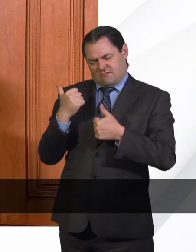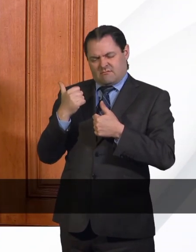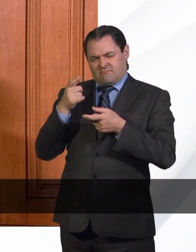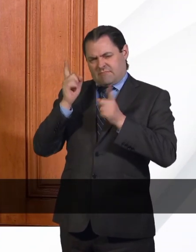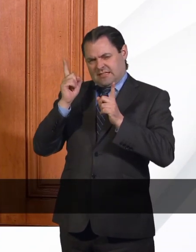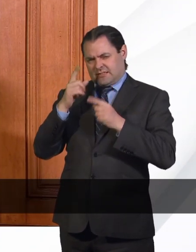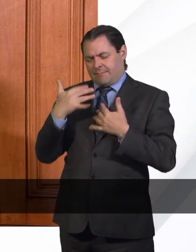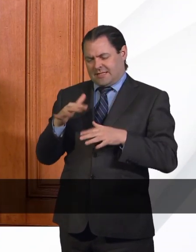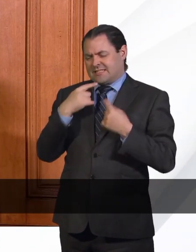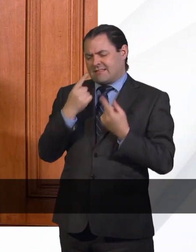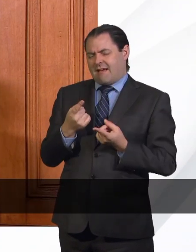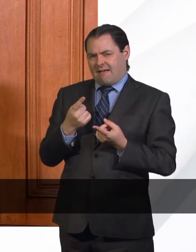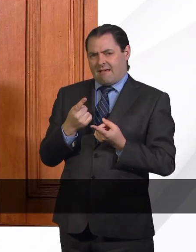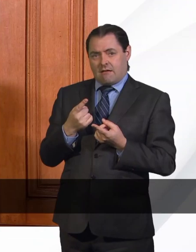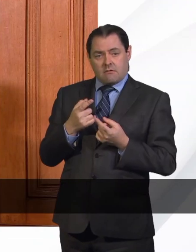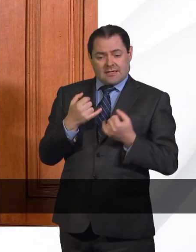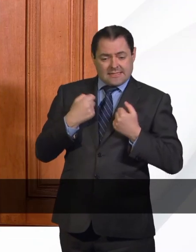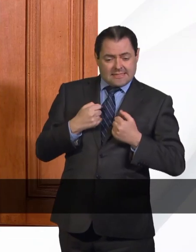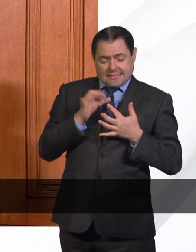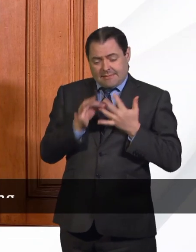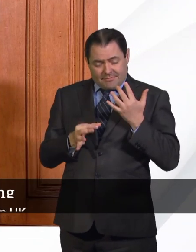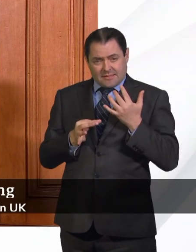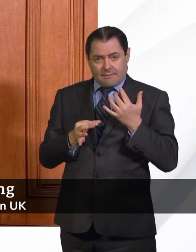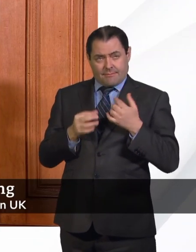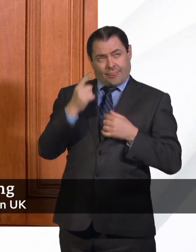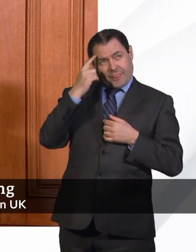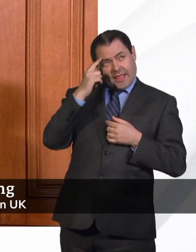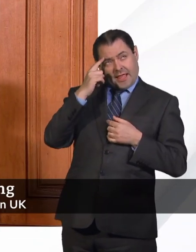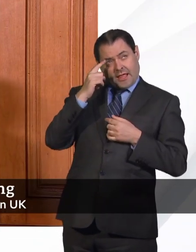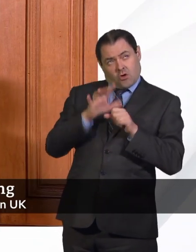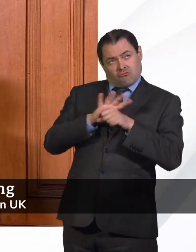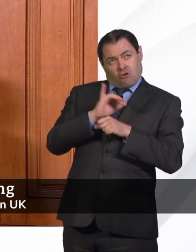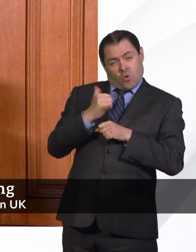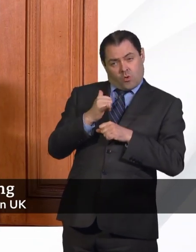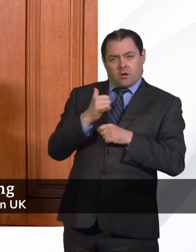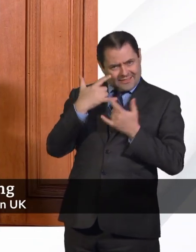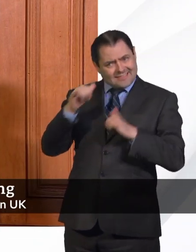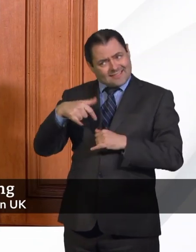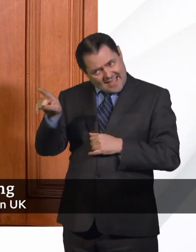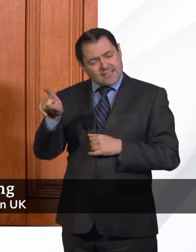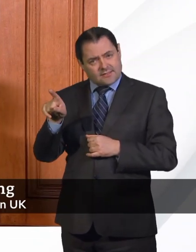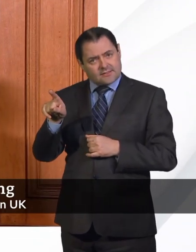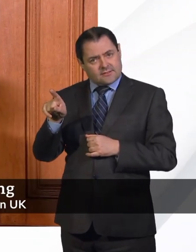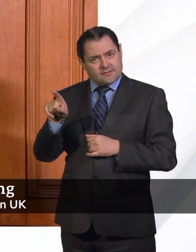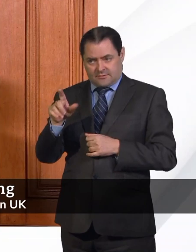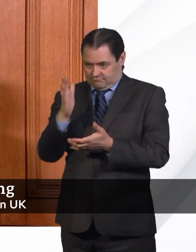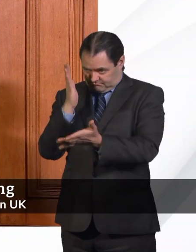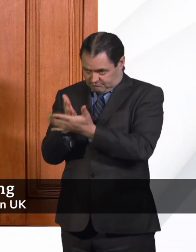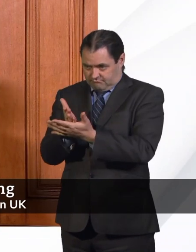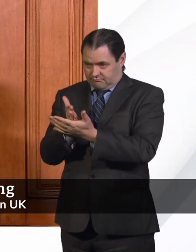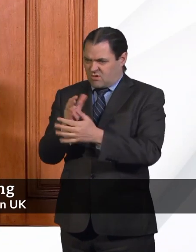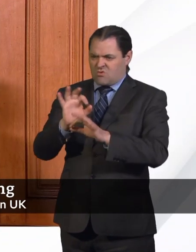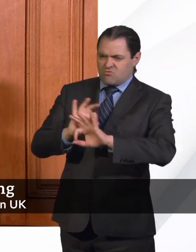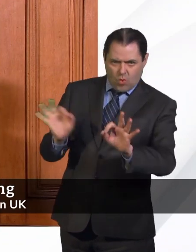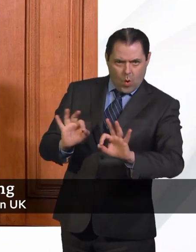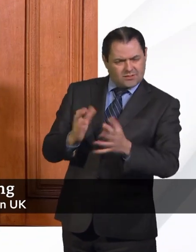we are really keen for anybody with symptoms that might be coronavirus to come forward, have a test and so that we can give a definitive answer. And if they are